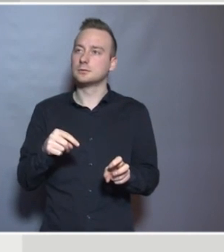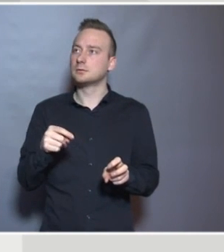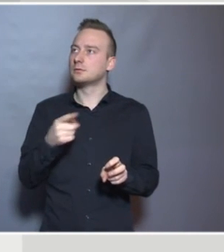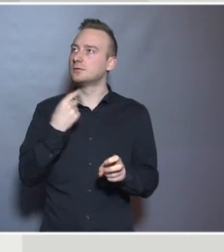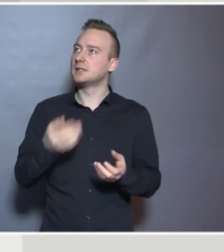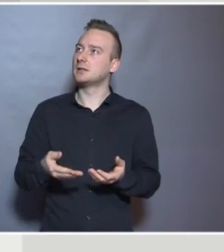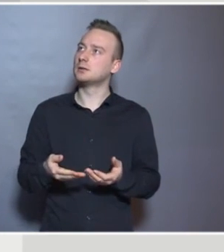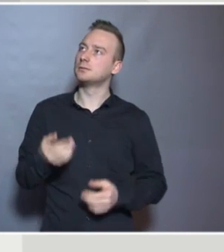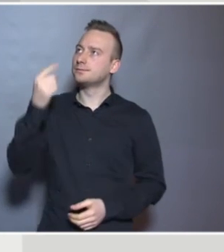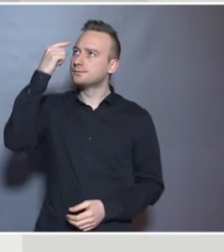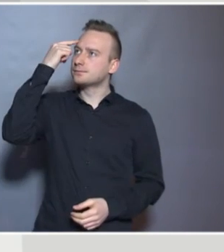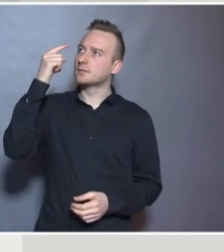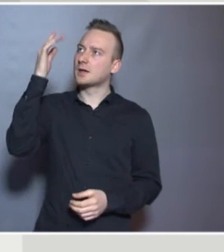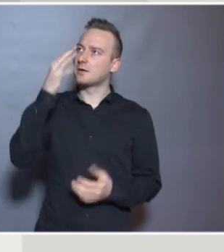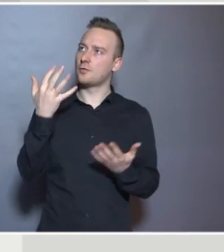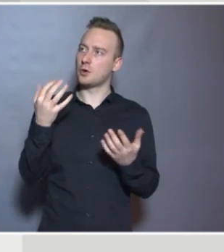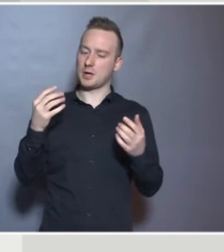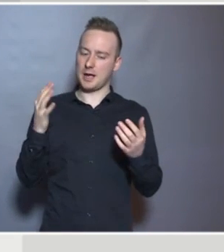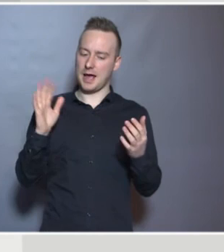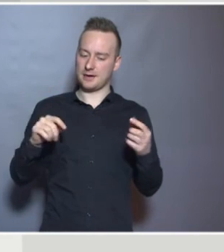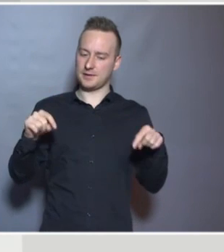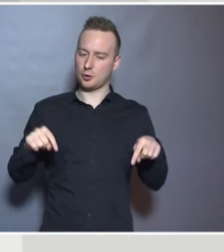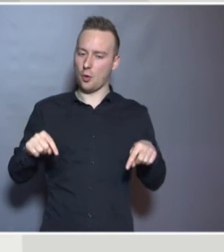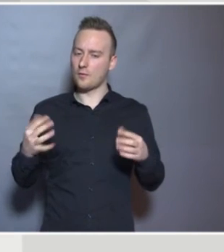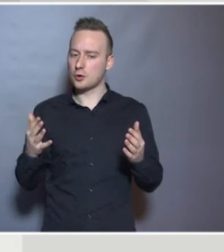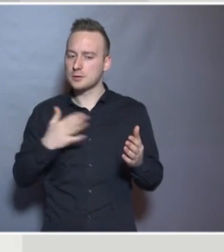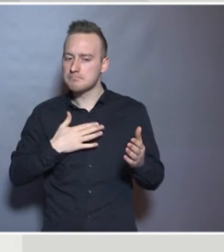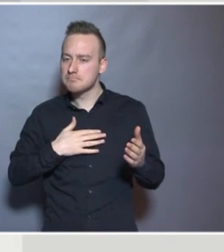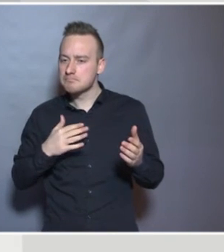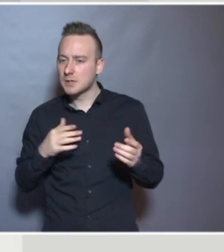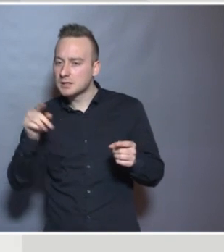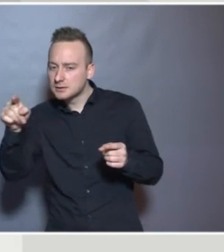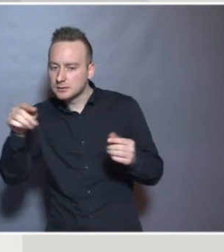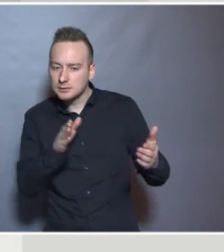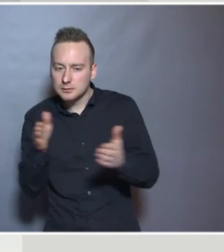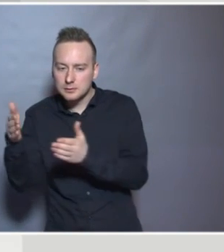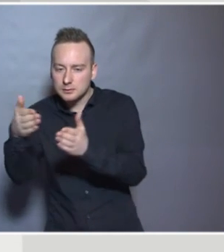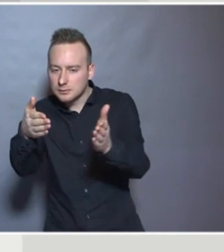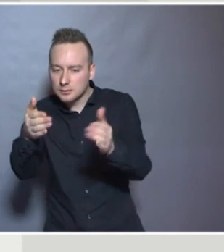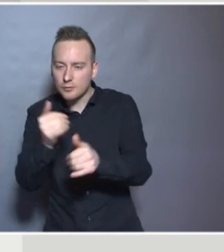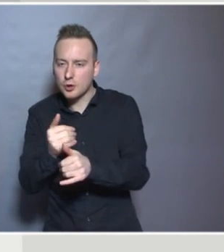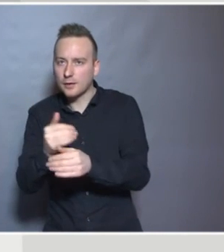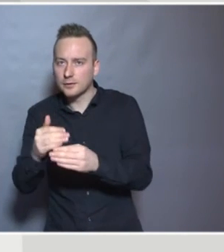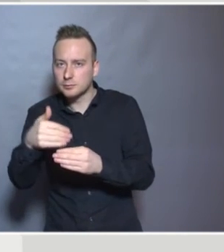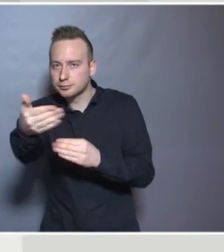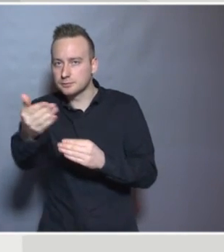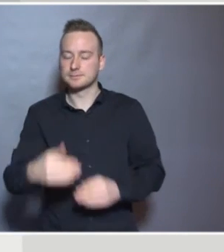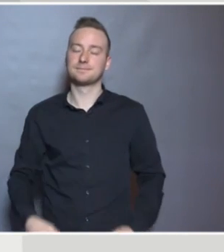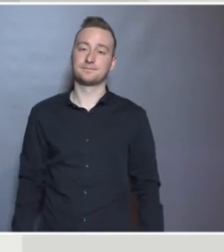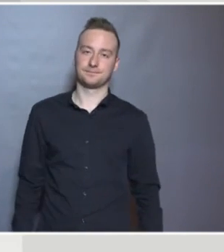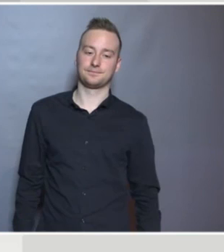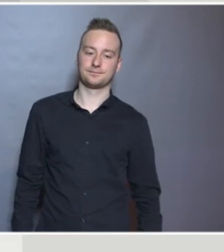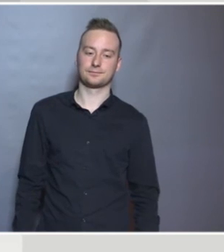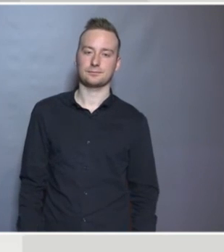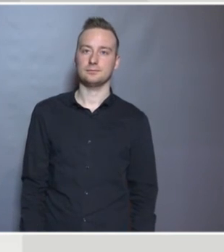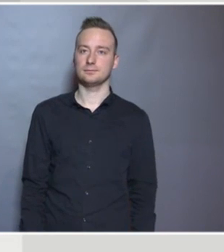where are we? And where do we want to be? And let's have a discussion about how we might want to get there. Okay,